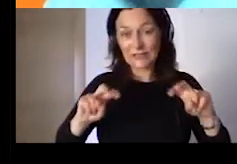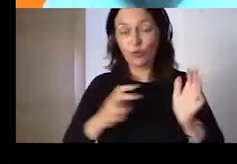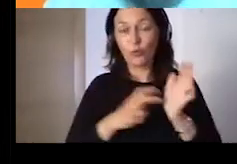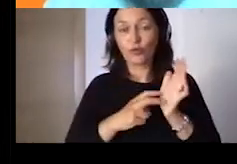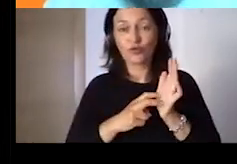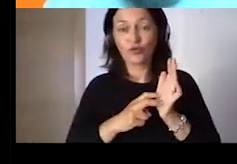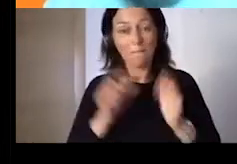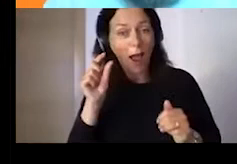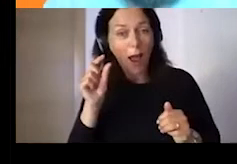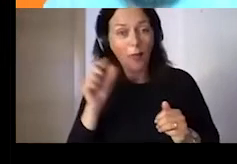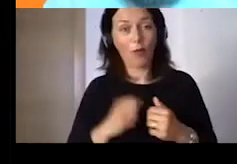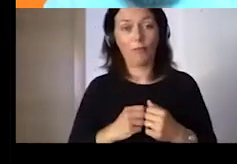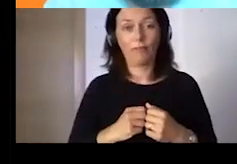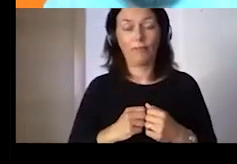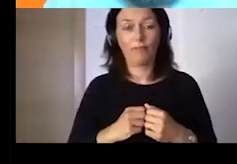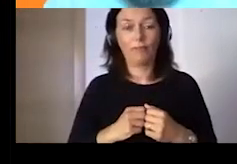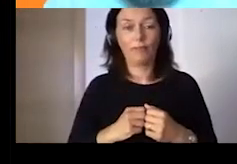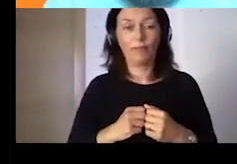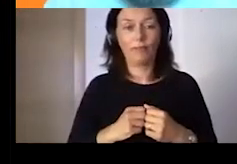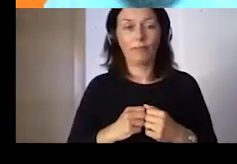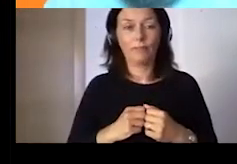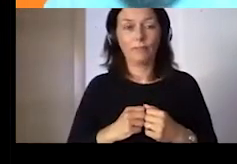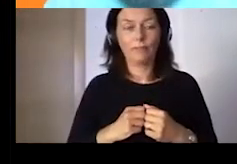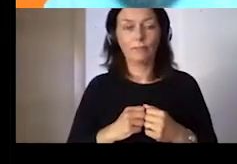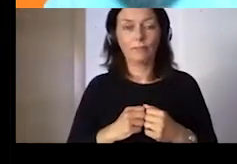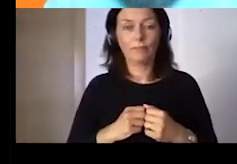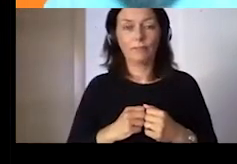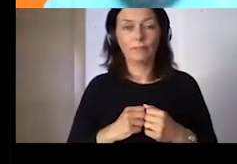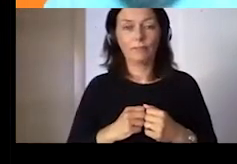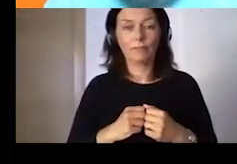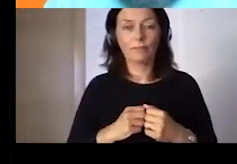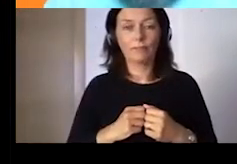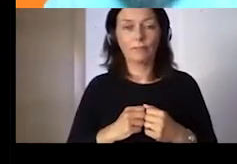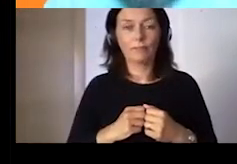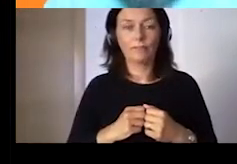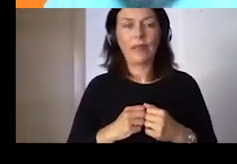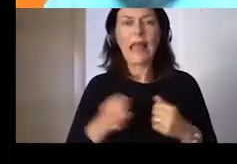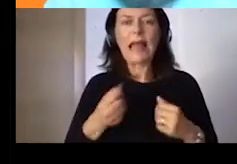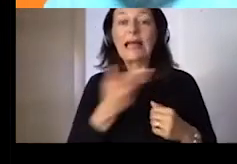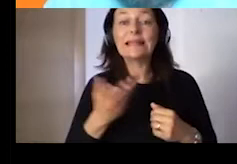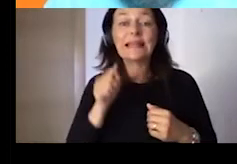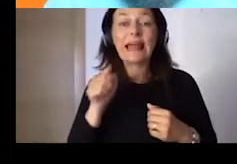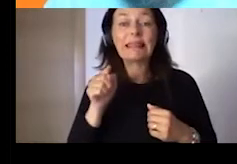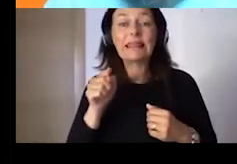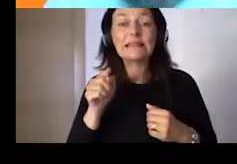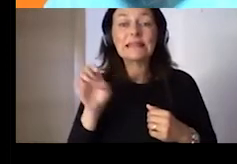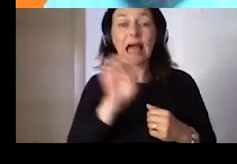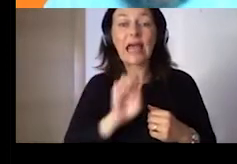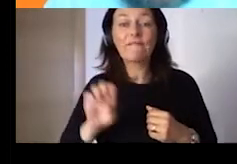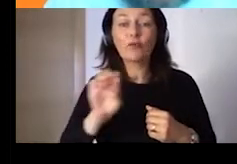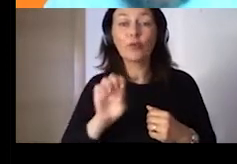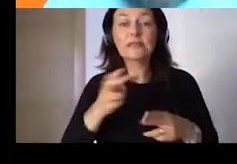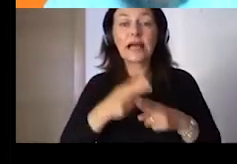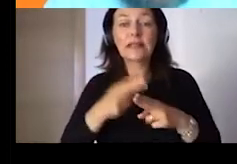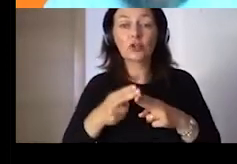in your opinion, is the European country with the highest percentage of citizens with